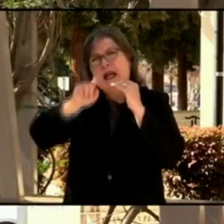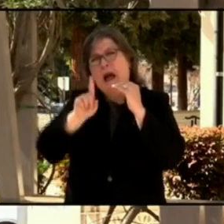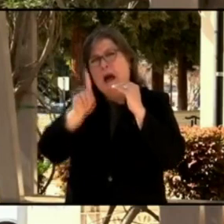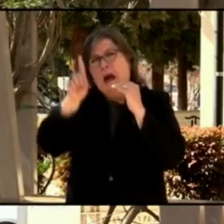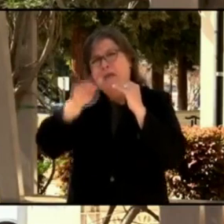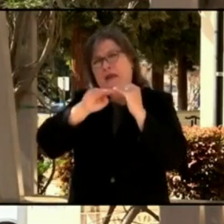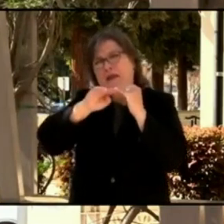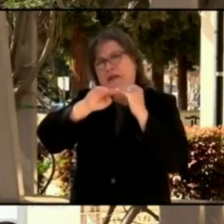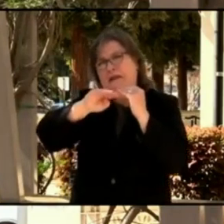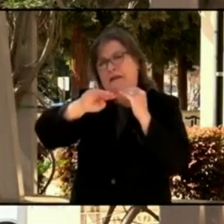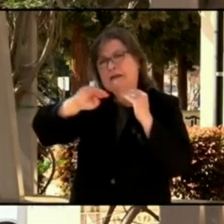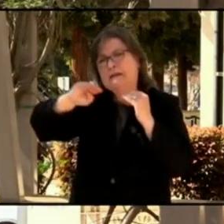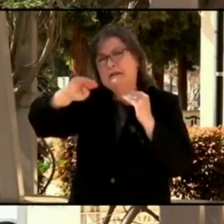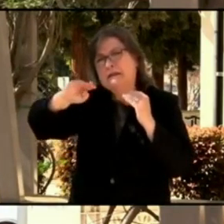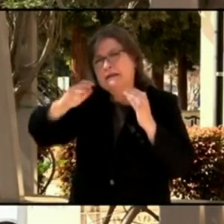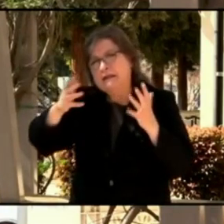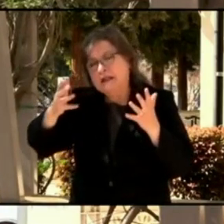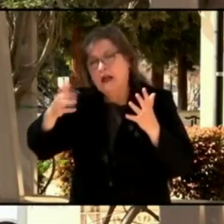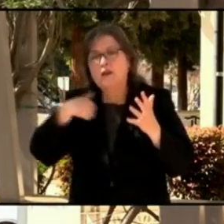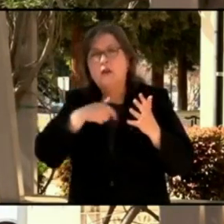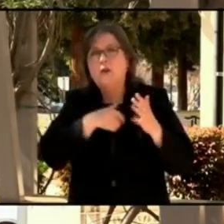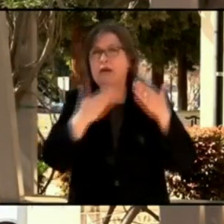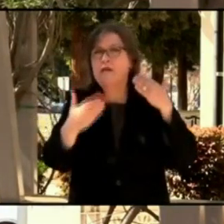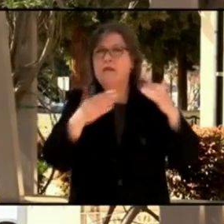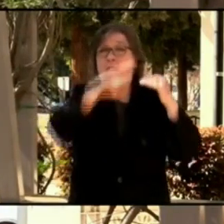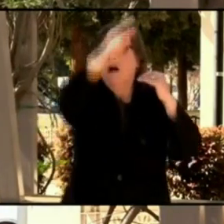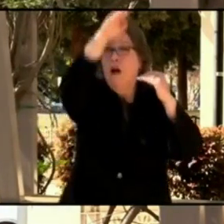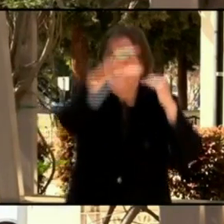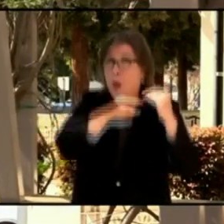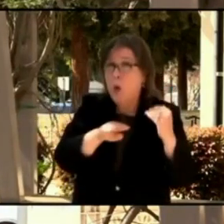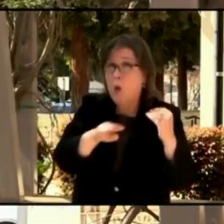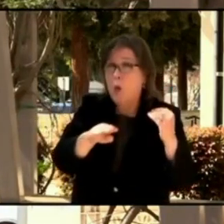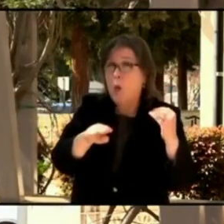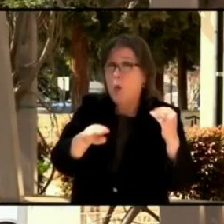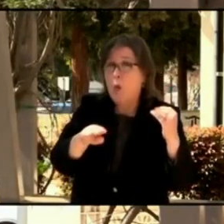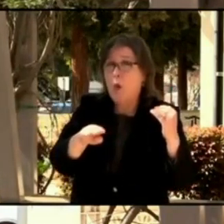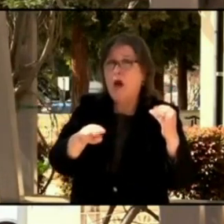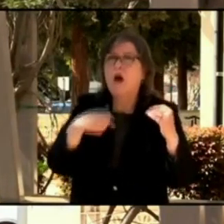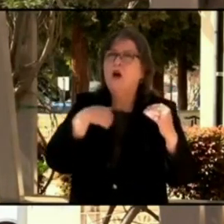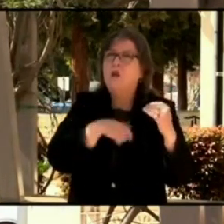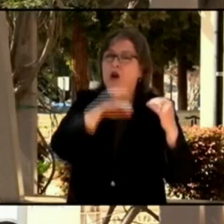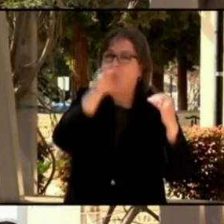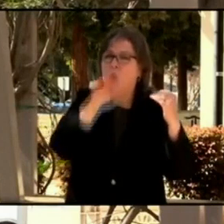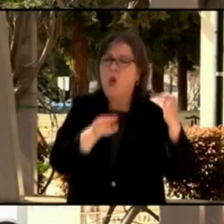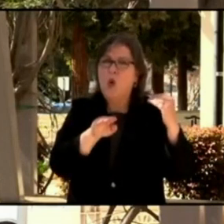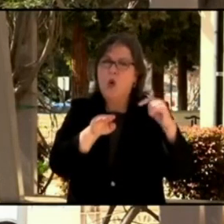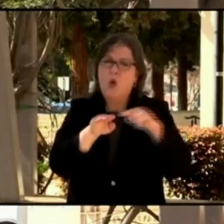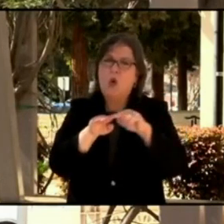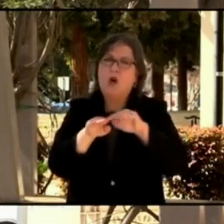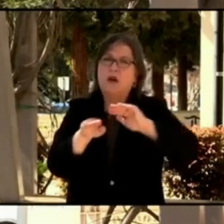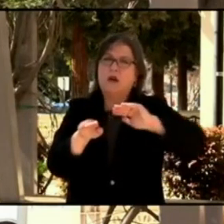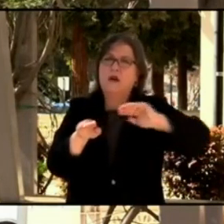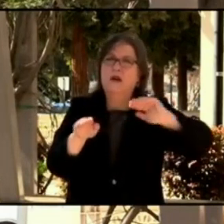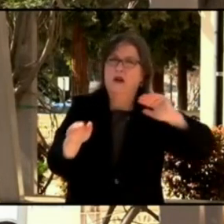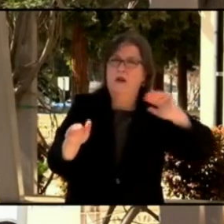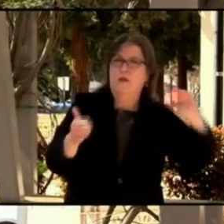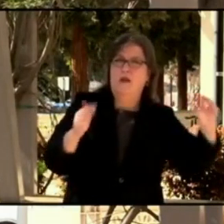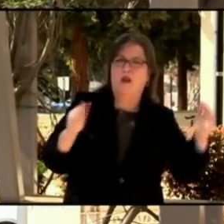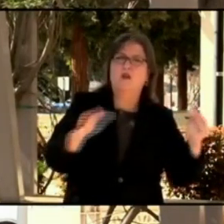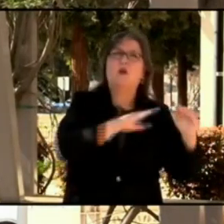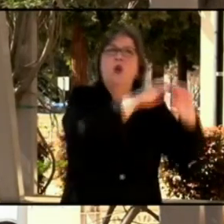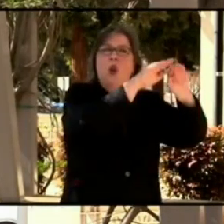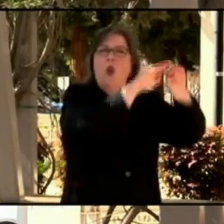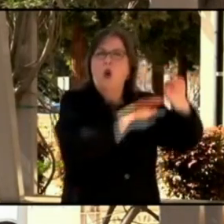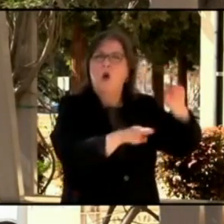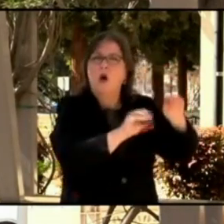as low as we're going to go. We're about where we were last October, mid-October. And